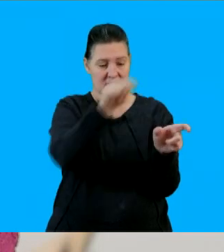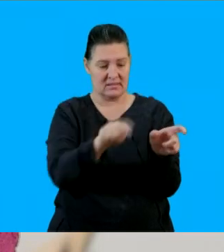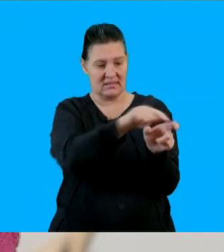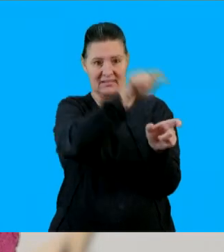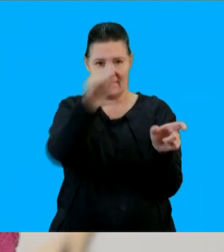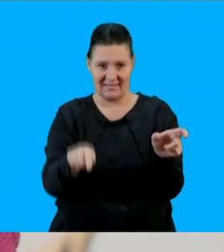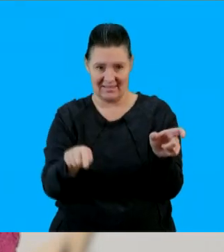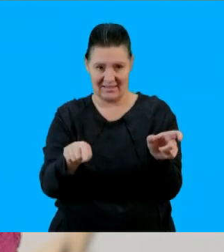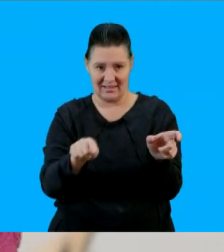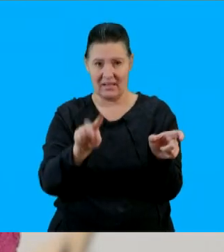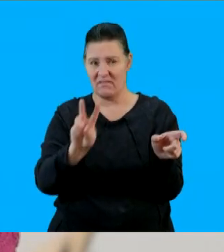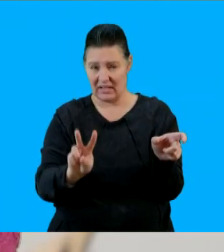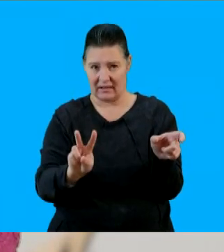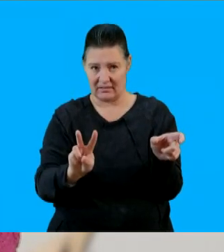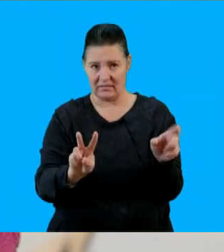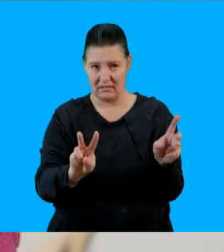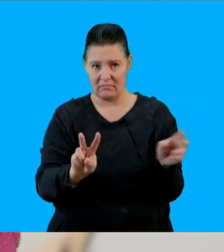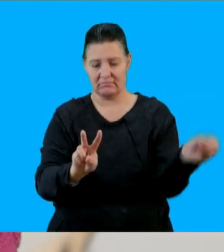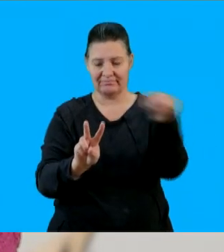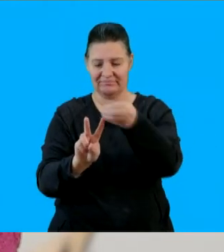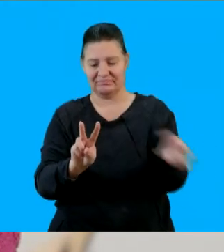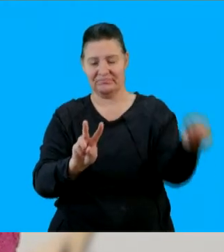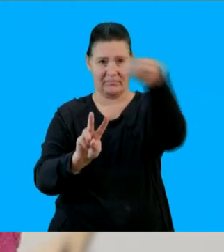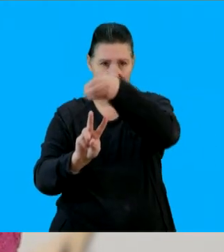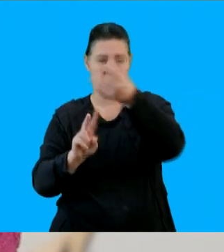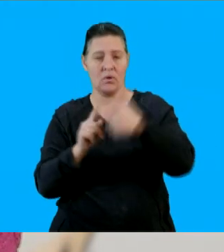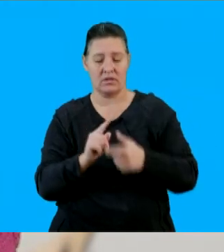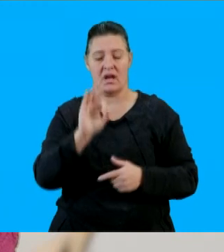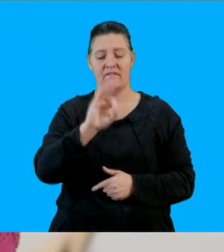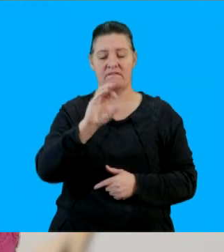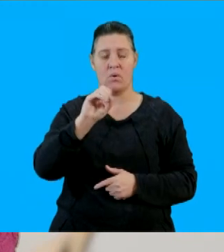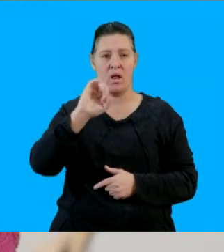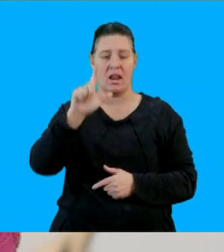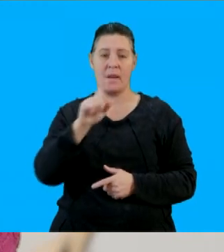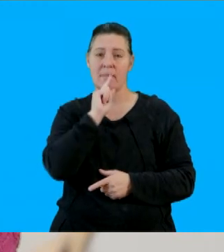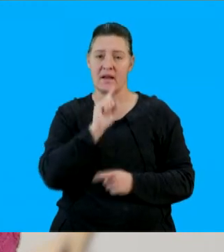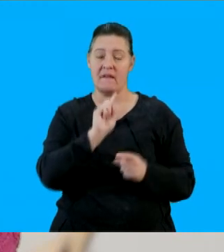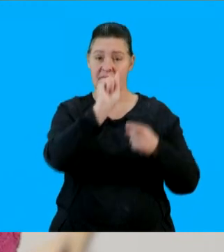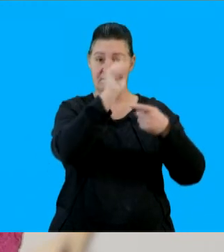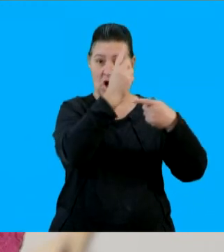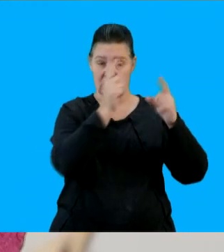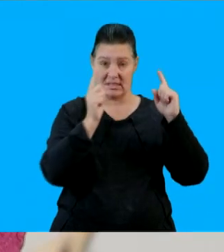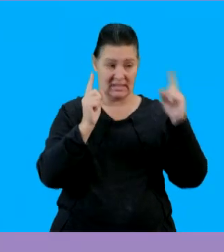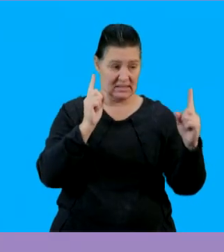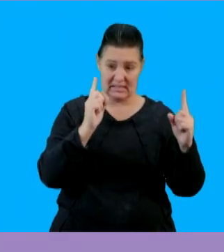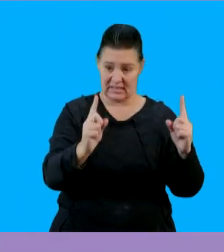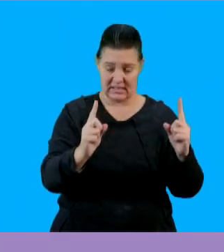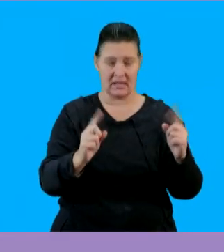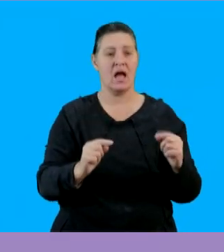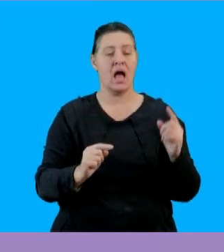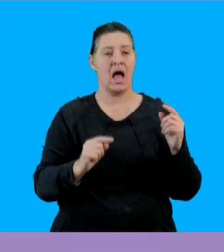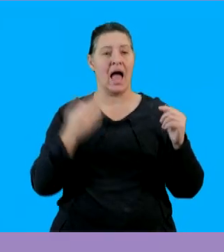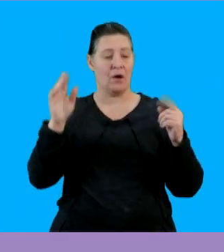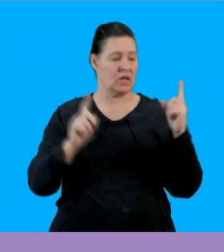second binomial and the way that we can do that is by using that FOIL method FOIL as in the first